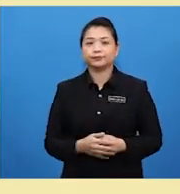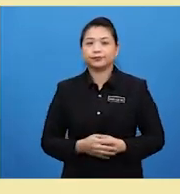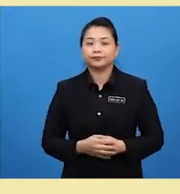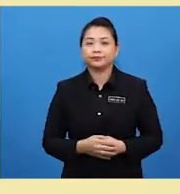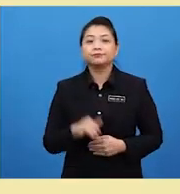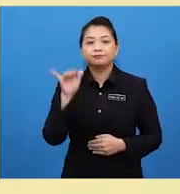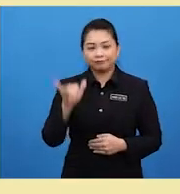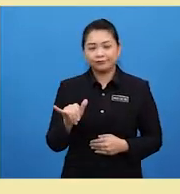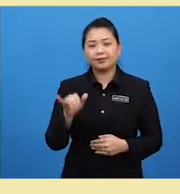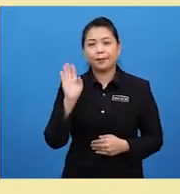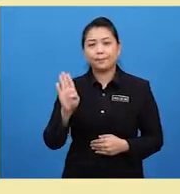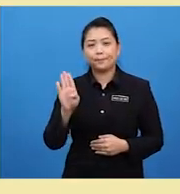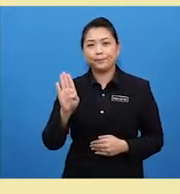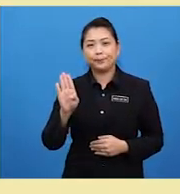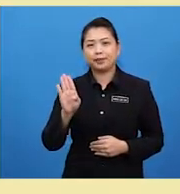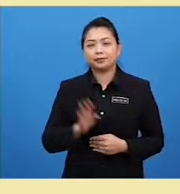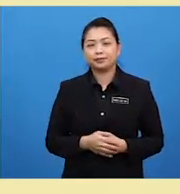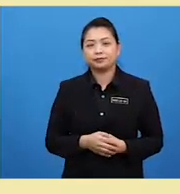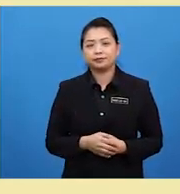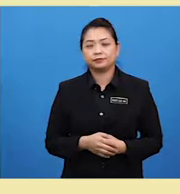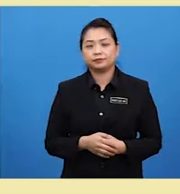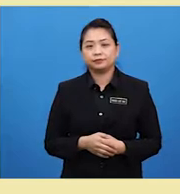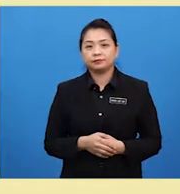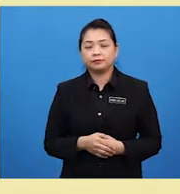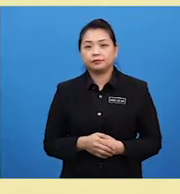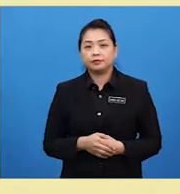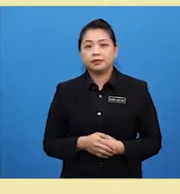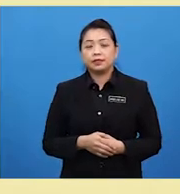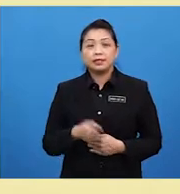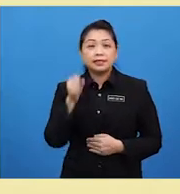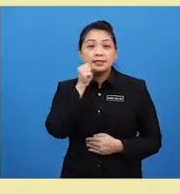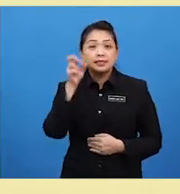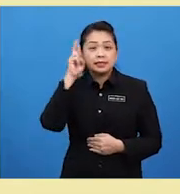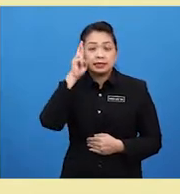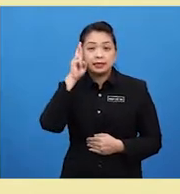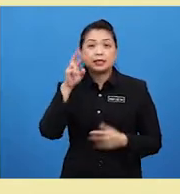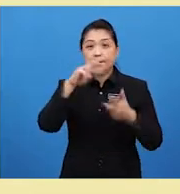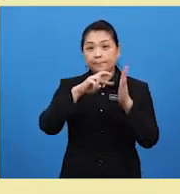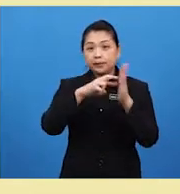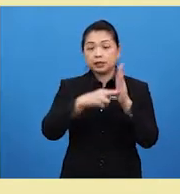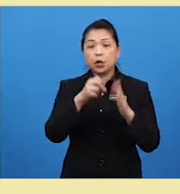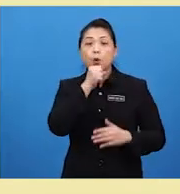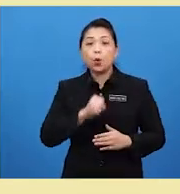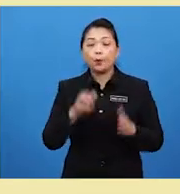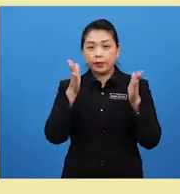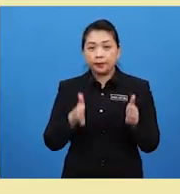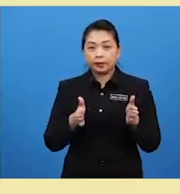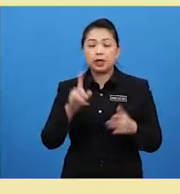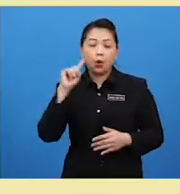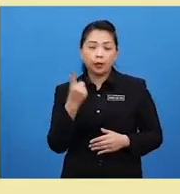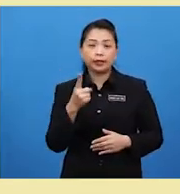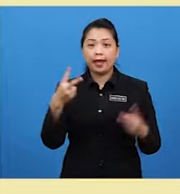Yes, in advert B, seniors mean old people and they only have to pay